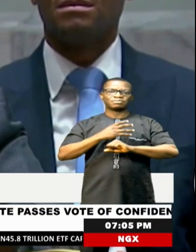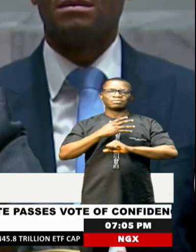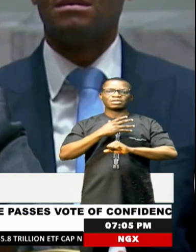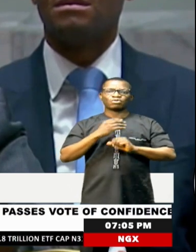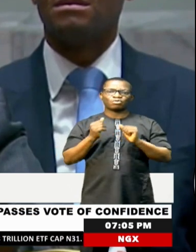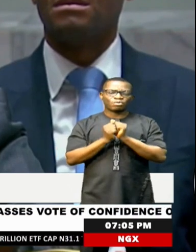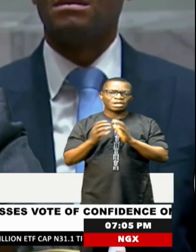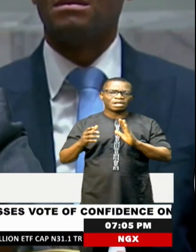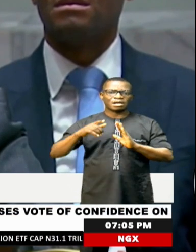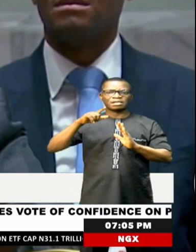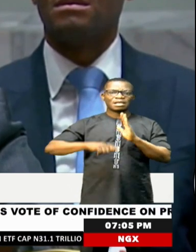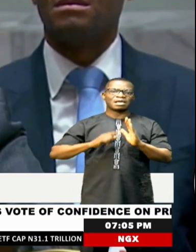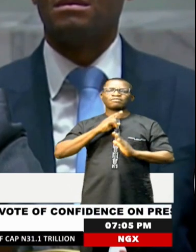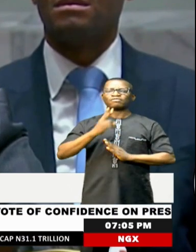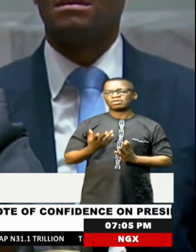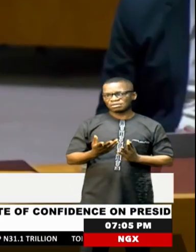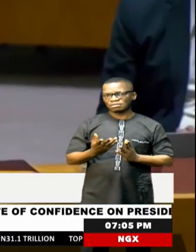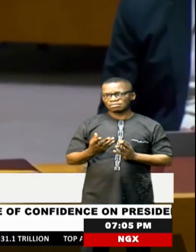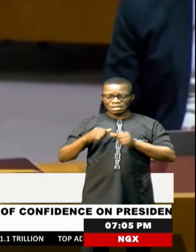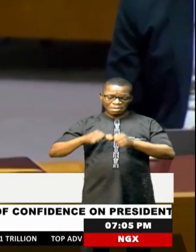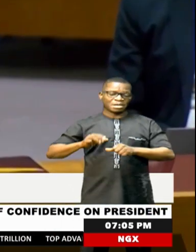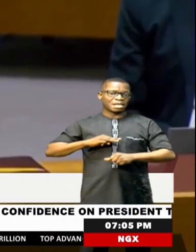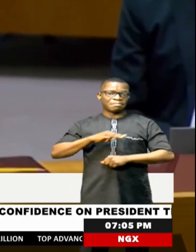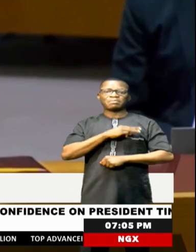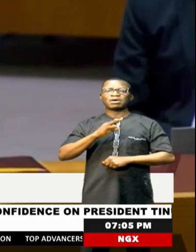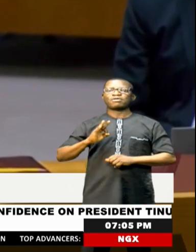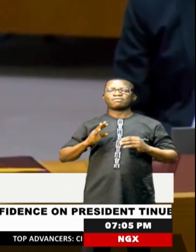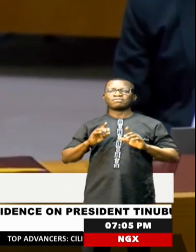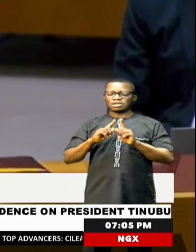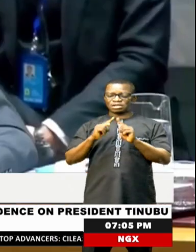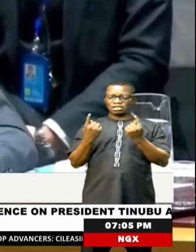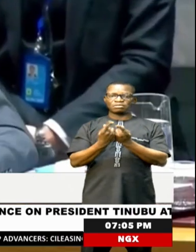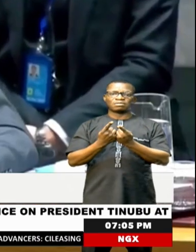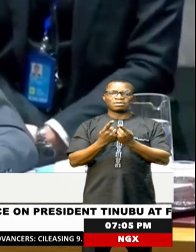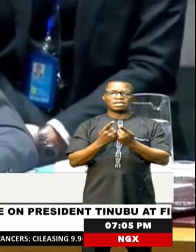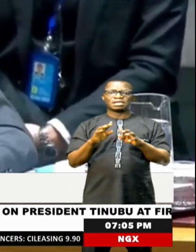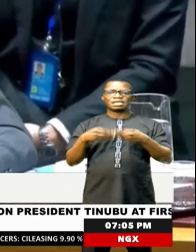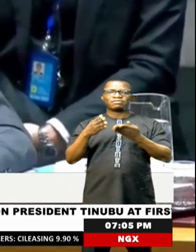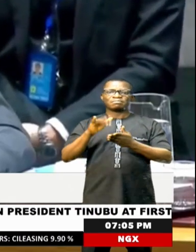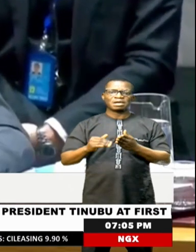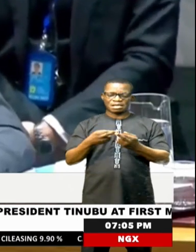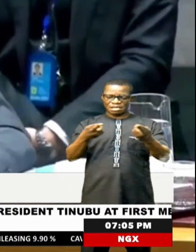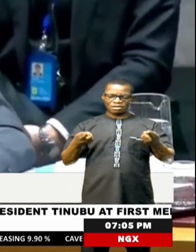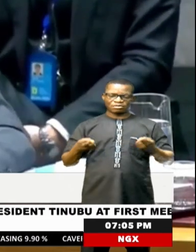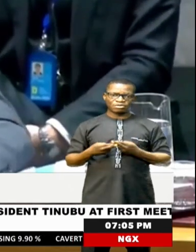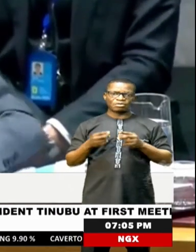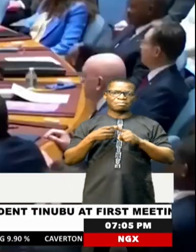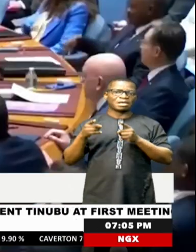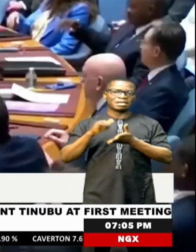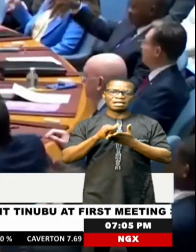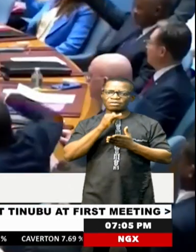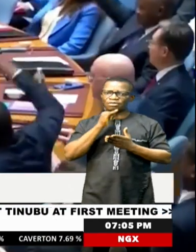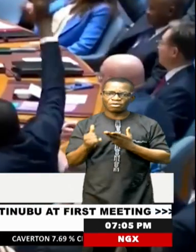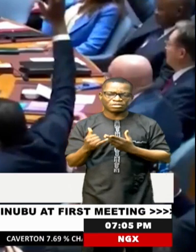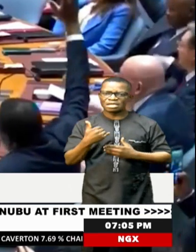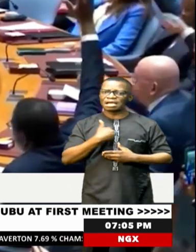The ten non-permanent members of the body are located by region, but unlike the five permanent members, they